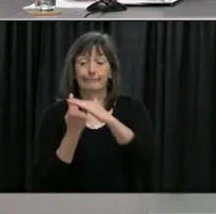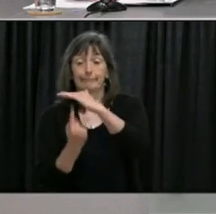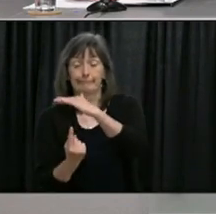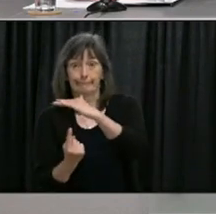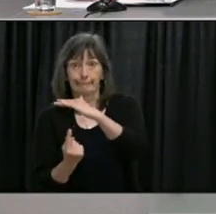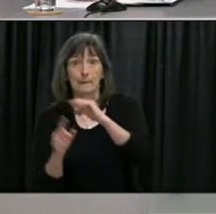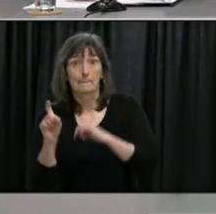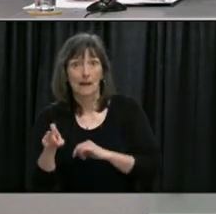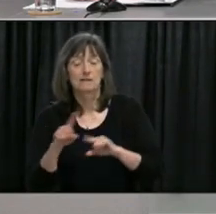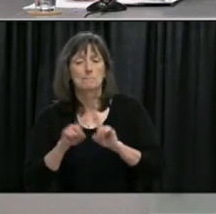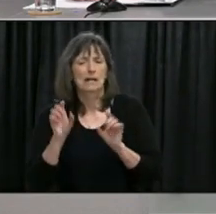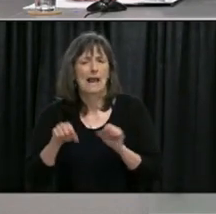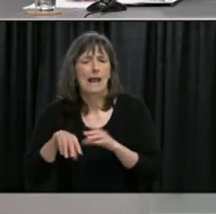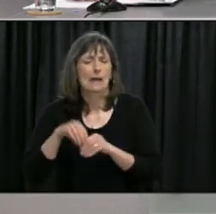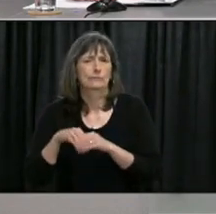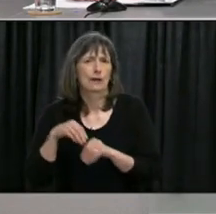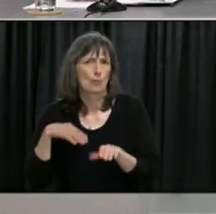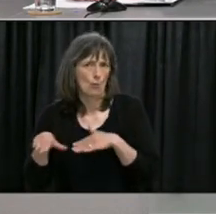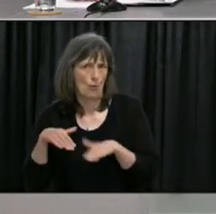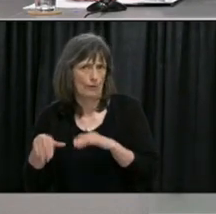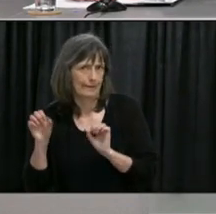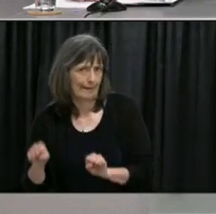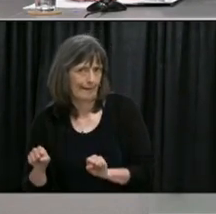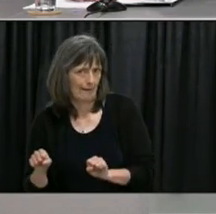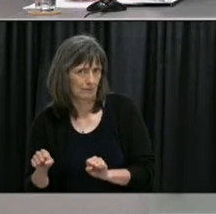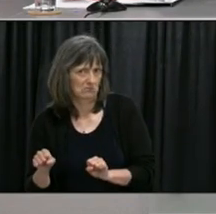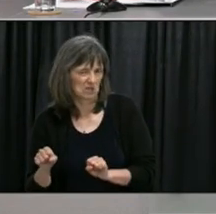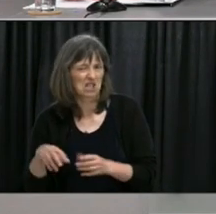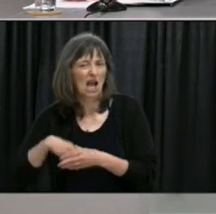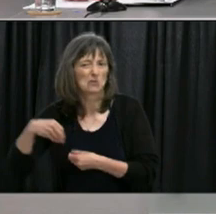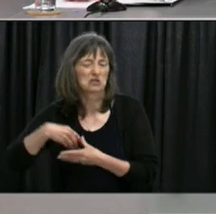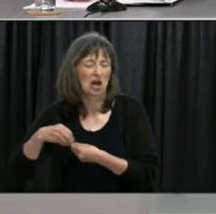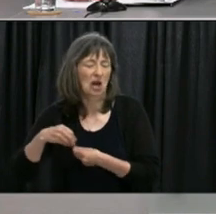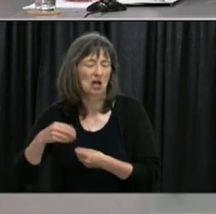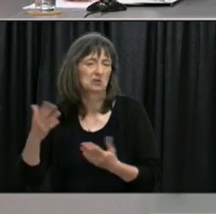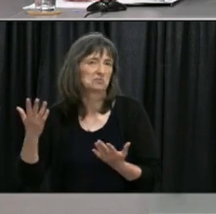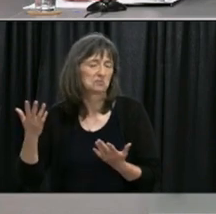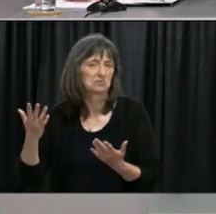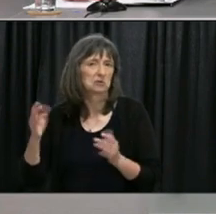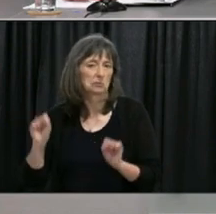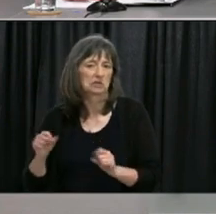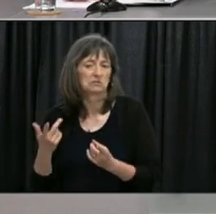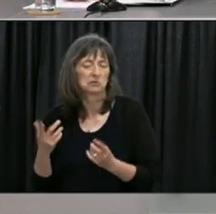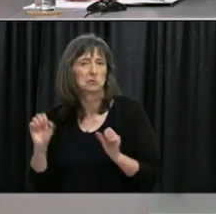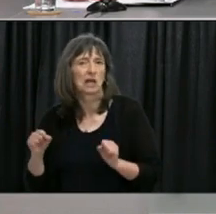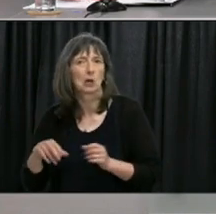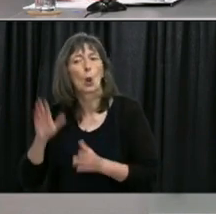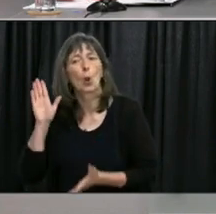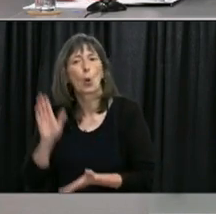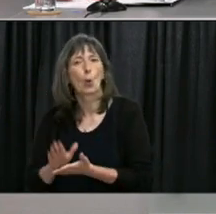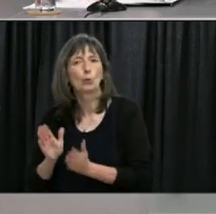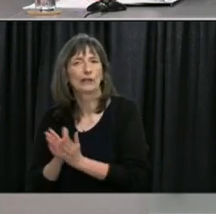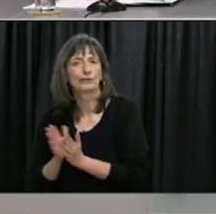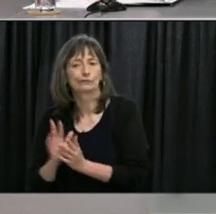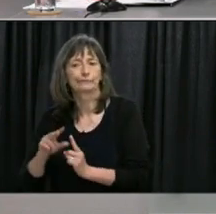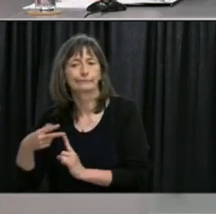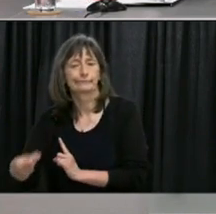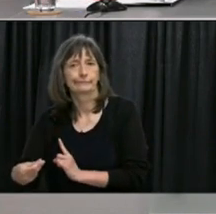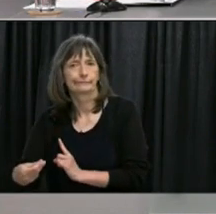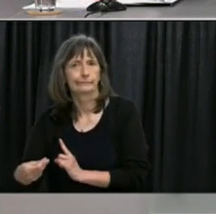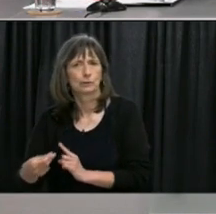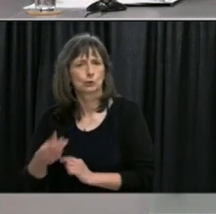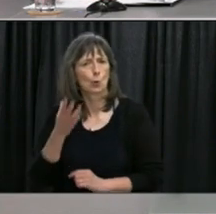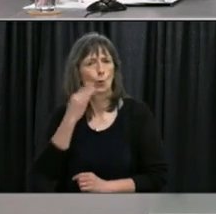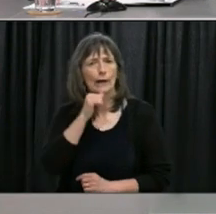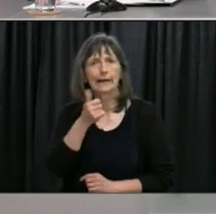you said there's a very low risk of transmission there why not allow anyone who's under isolation to go for a walk if the risk is very low